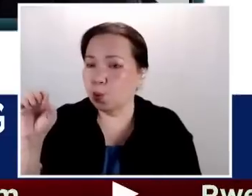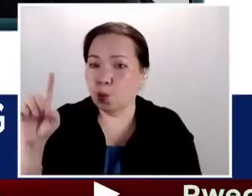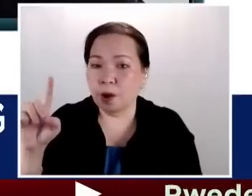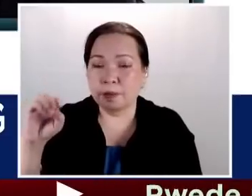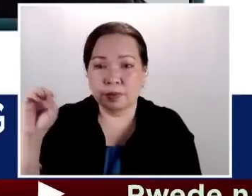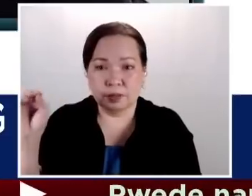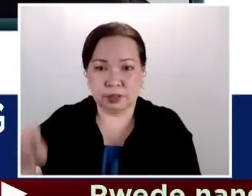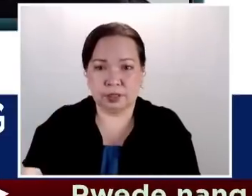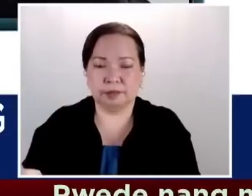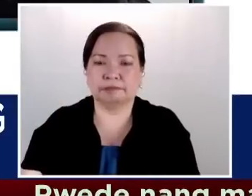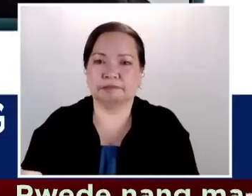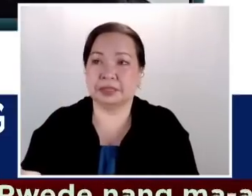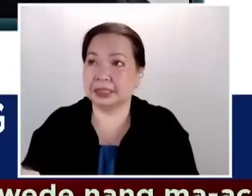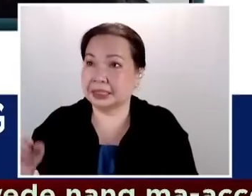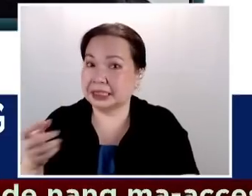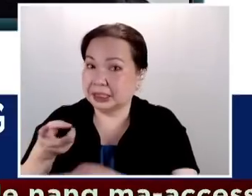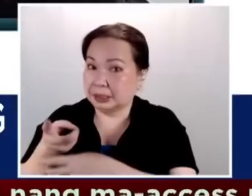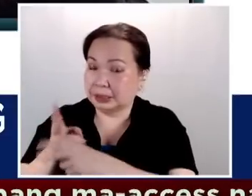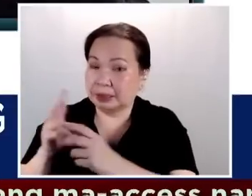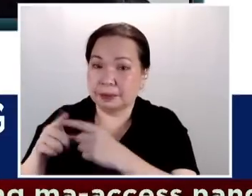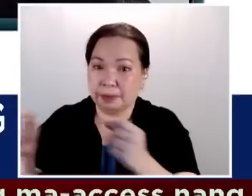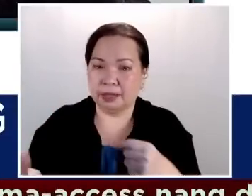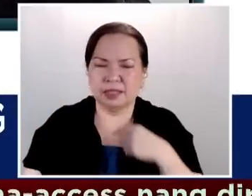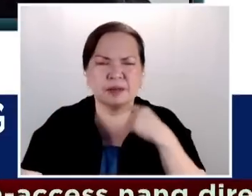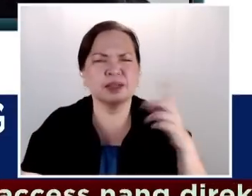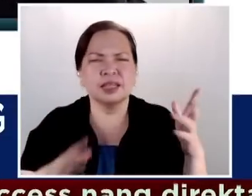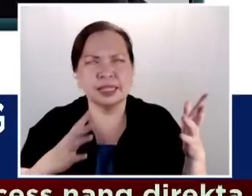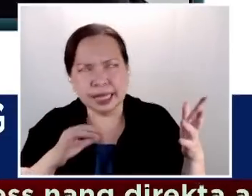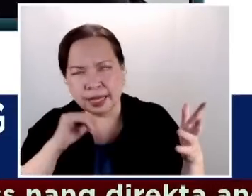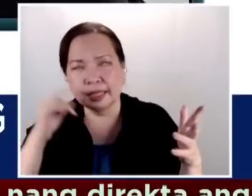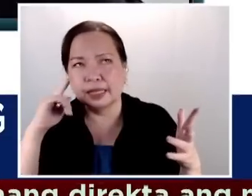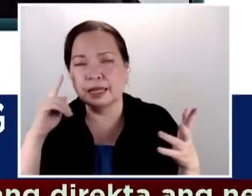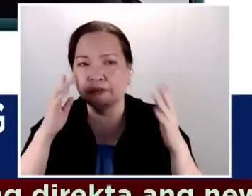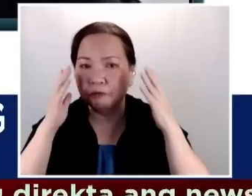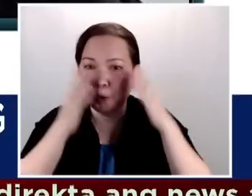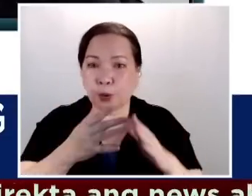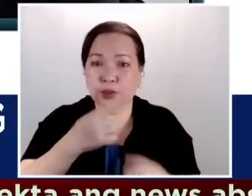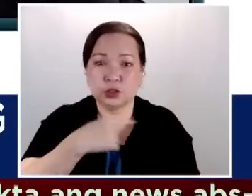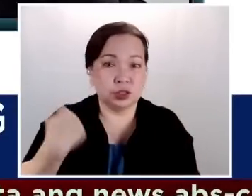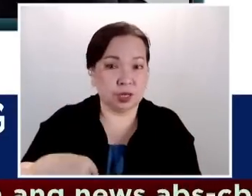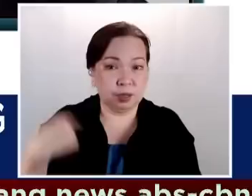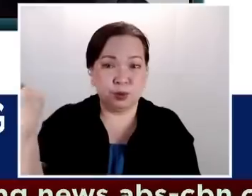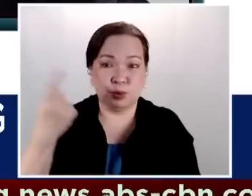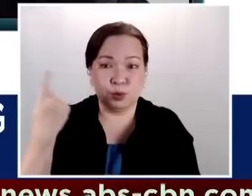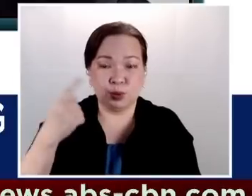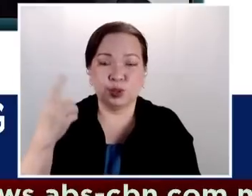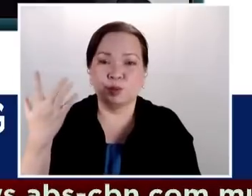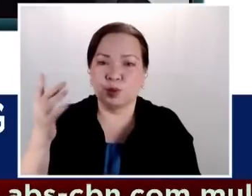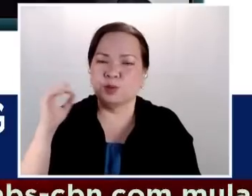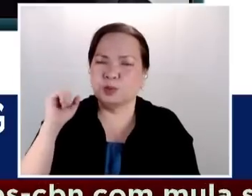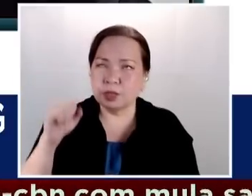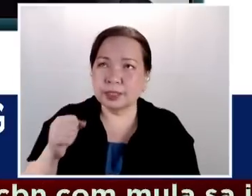limiting our options to China. We can also consider working with